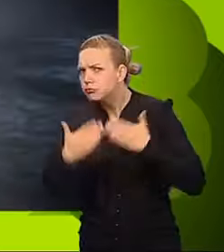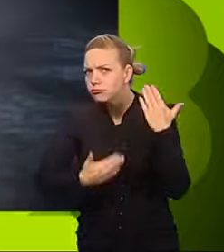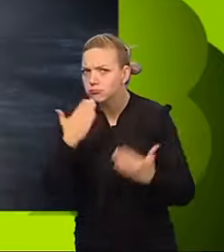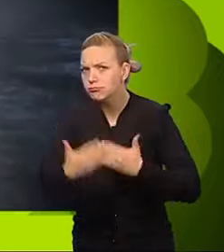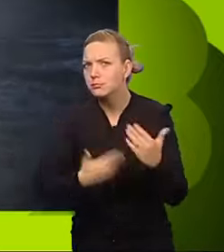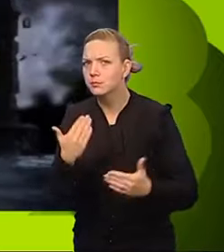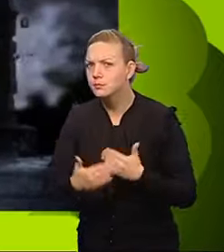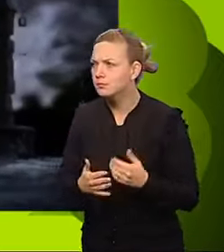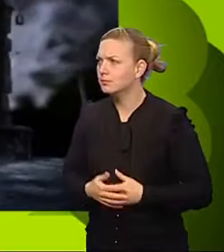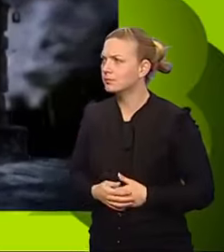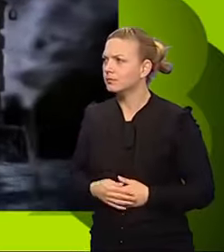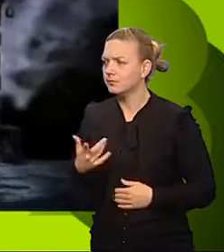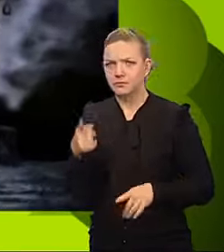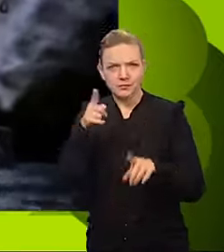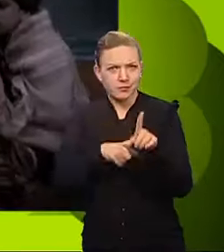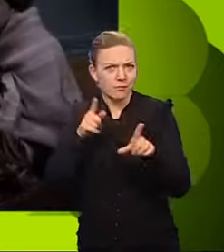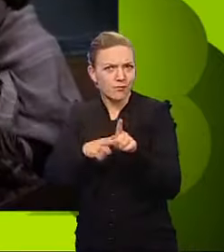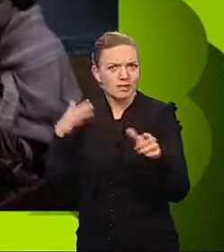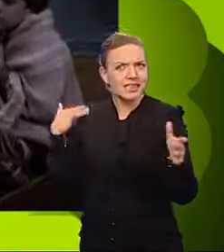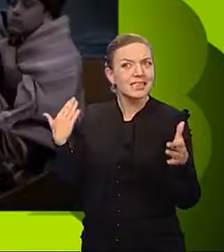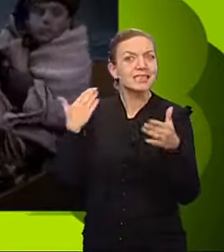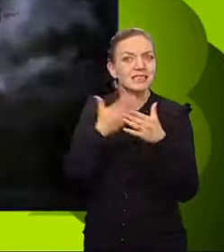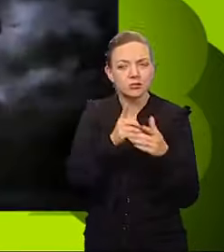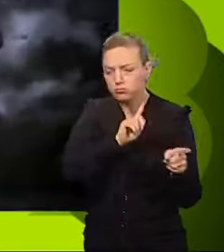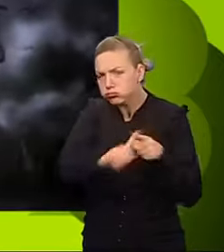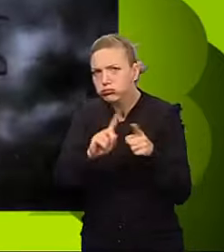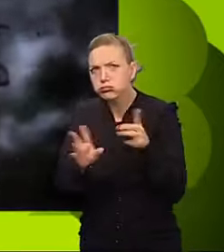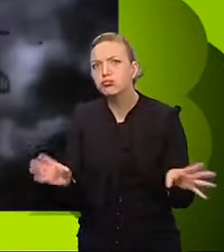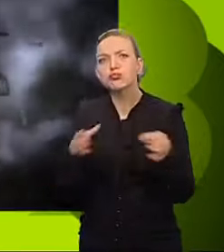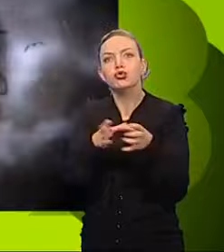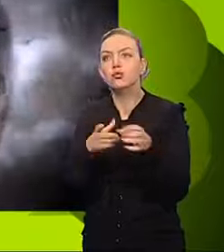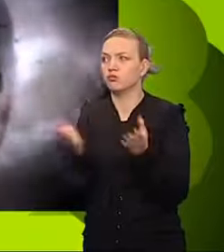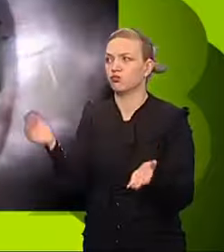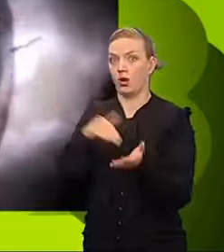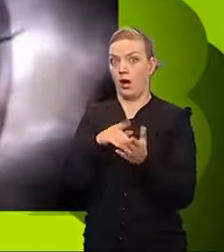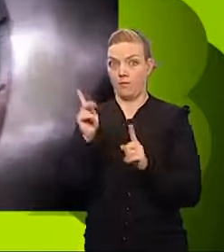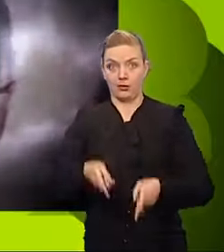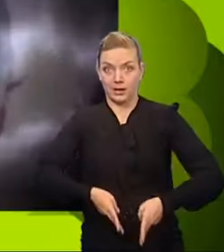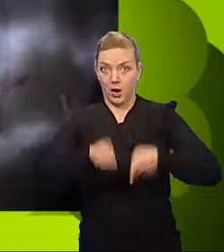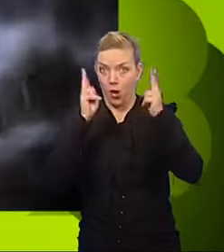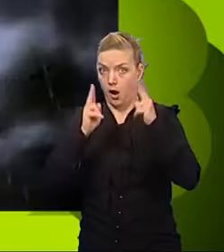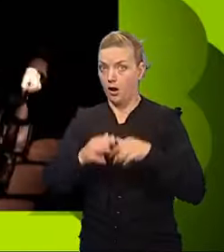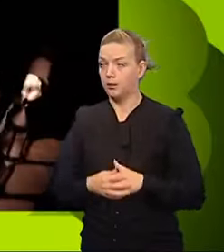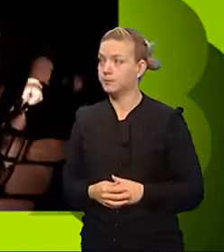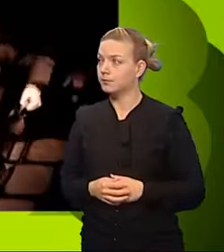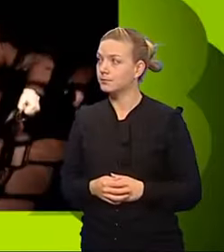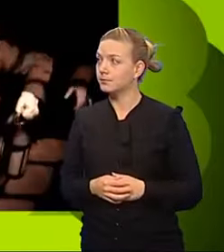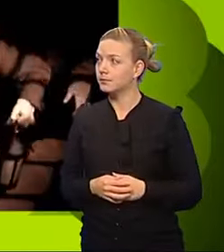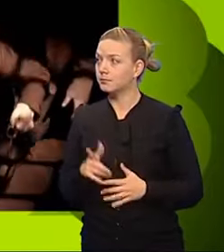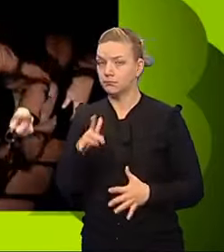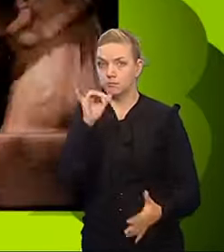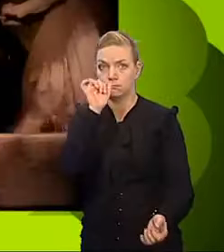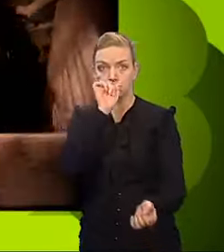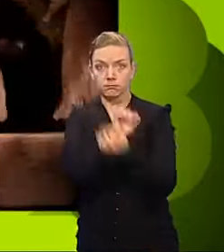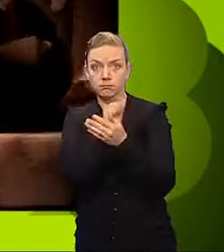For years, Robin cat full of unfortunates have been coming to the tower. Ha-ha-ha-ha! Imprisoned at the